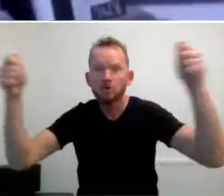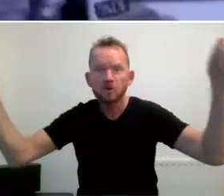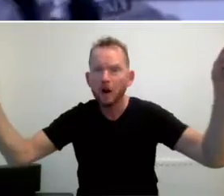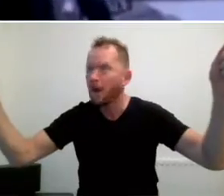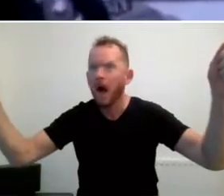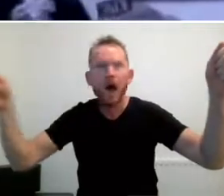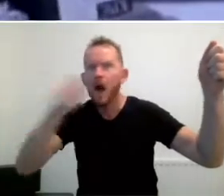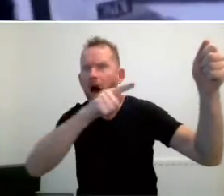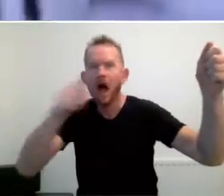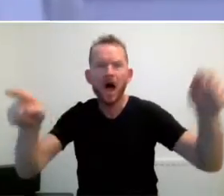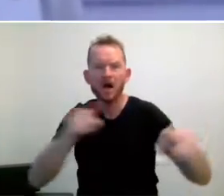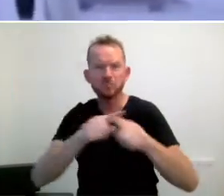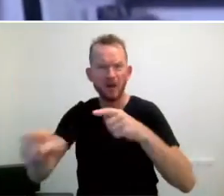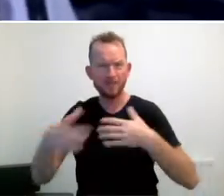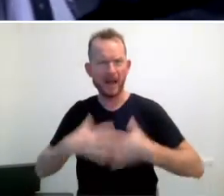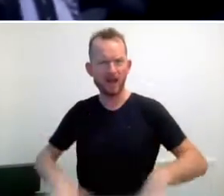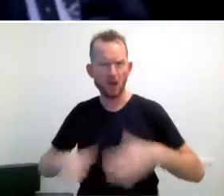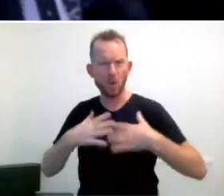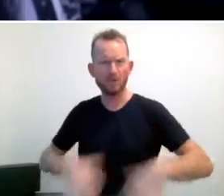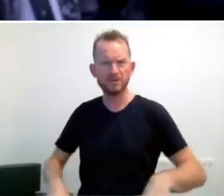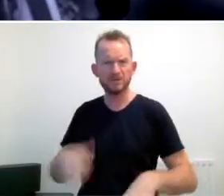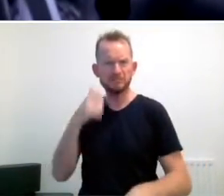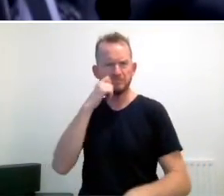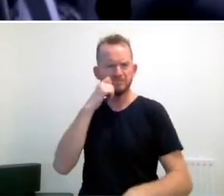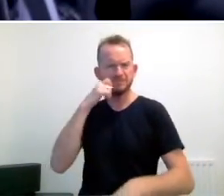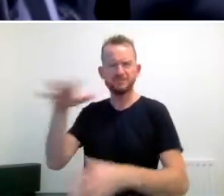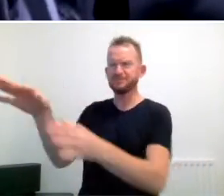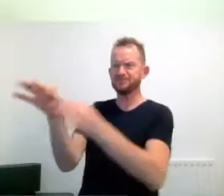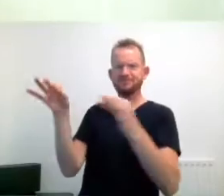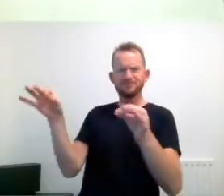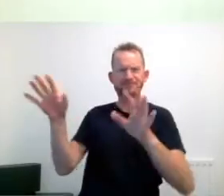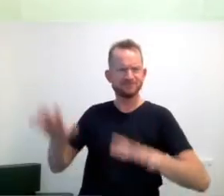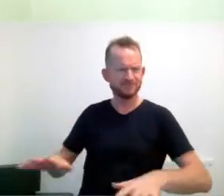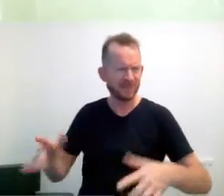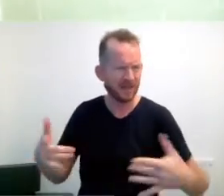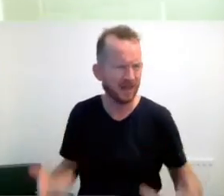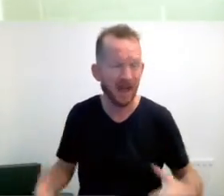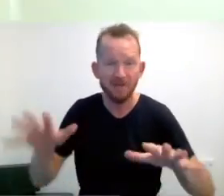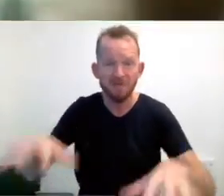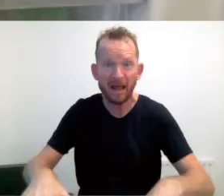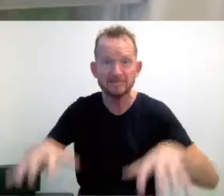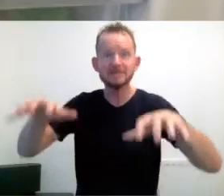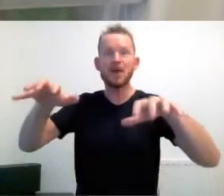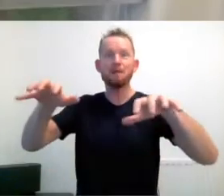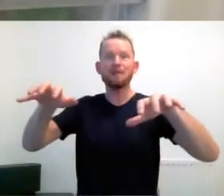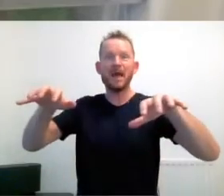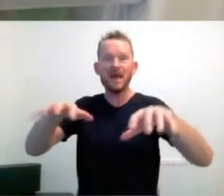He wants to try on my clothes The Vampire in my freezer